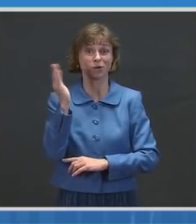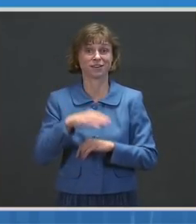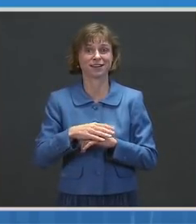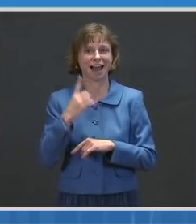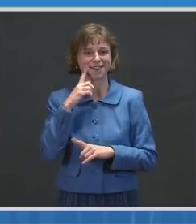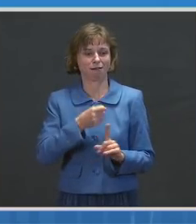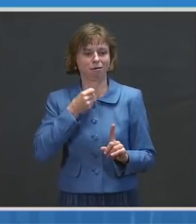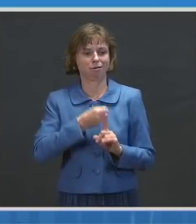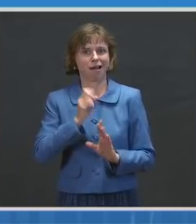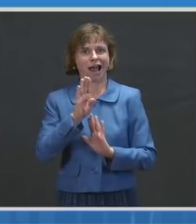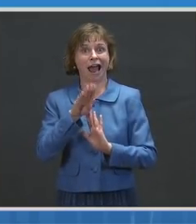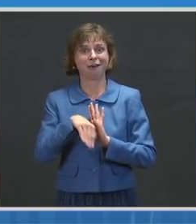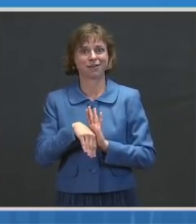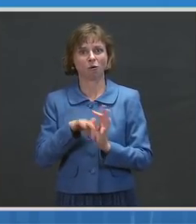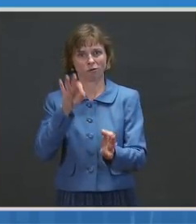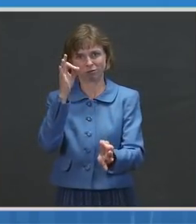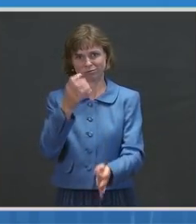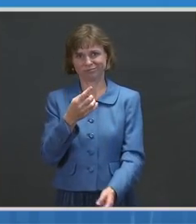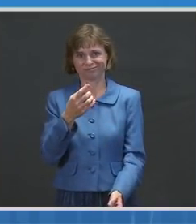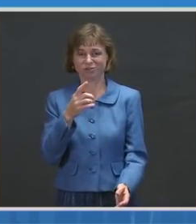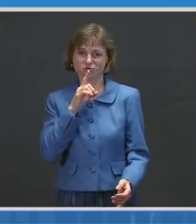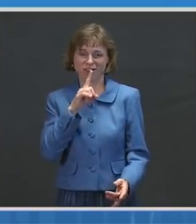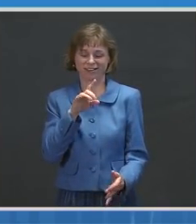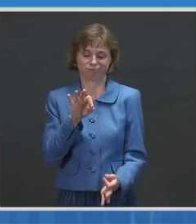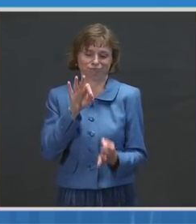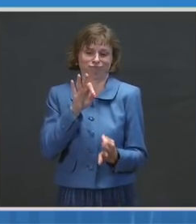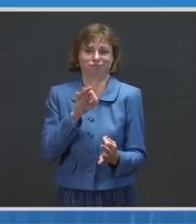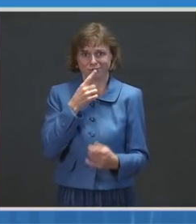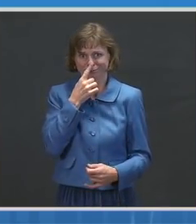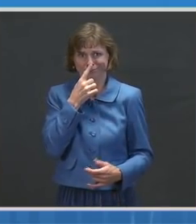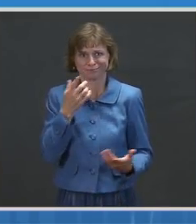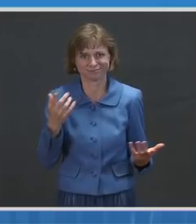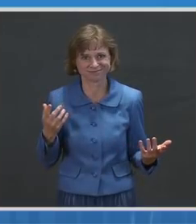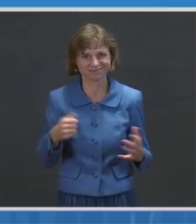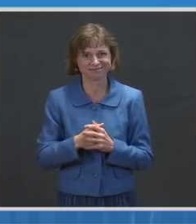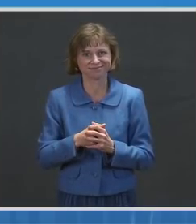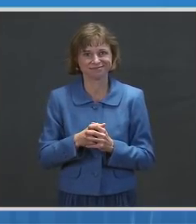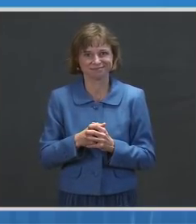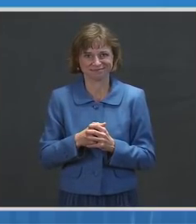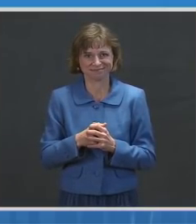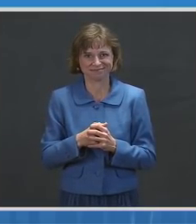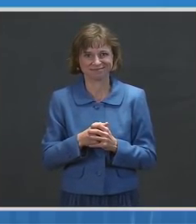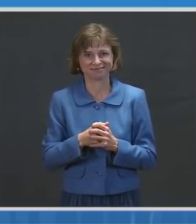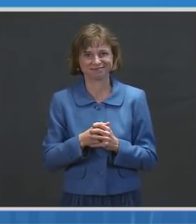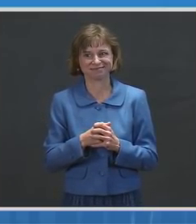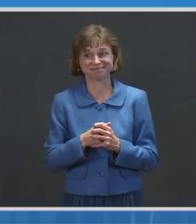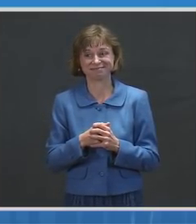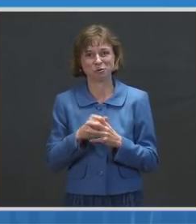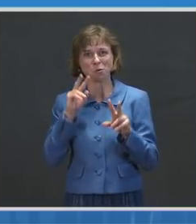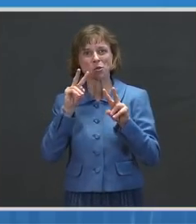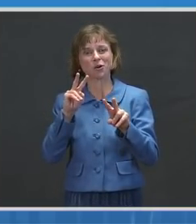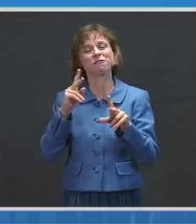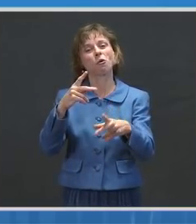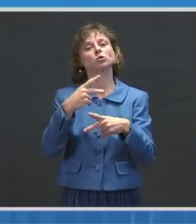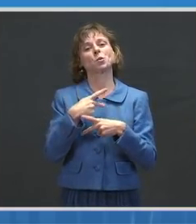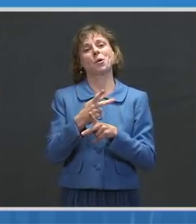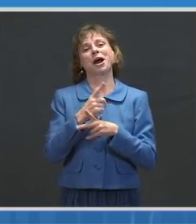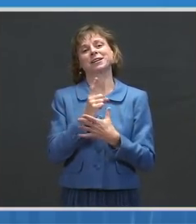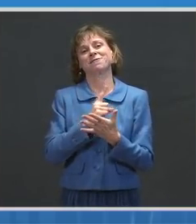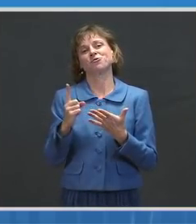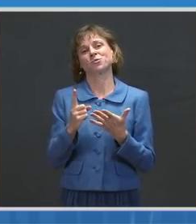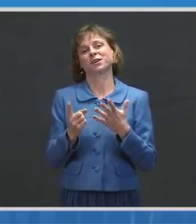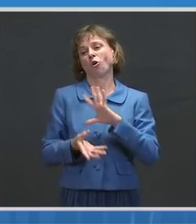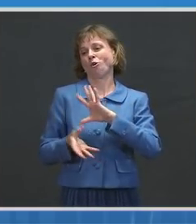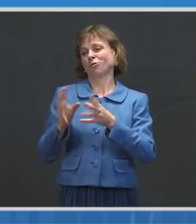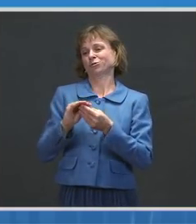half-hour mark pretty precisely. We look forward to a productive week collectively and to